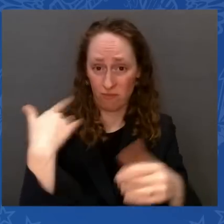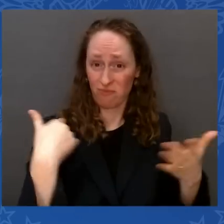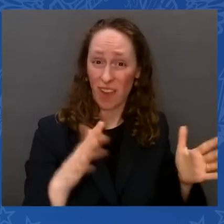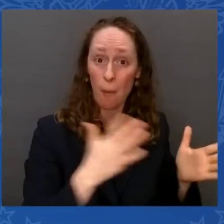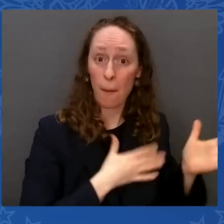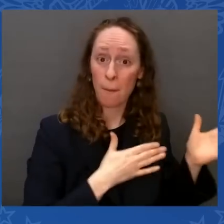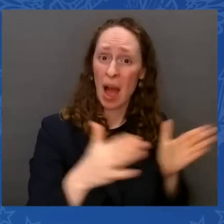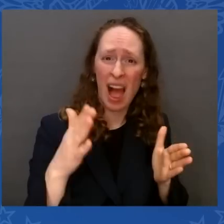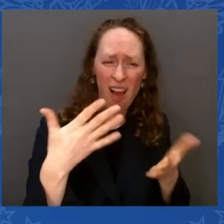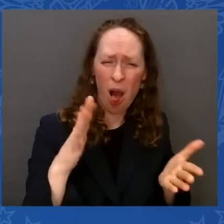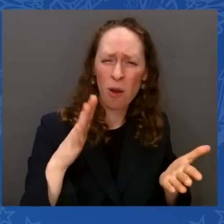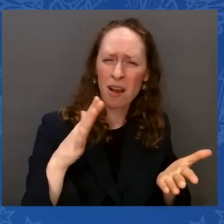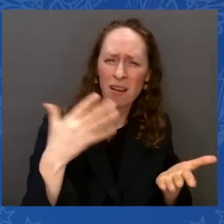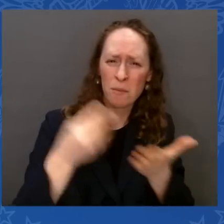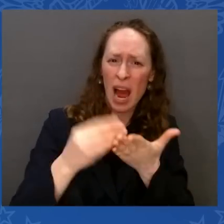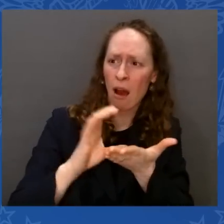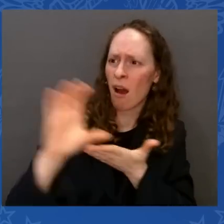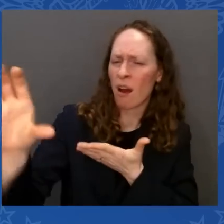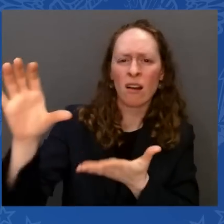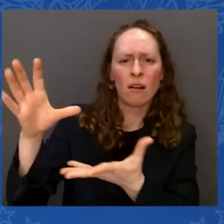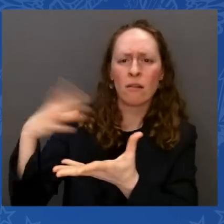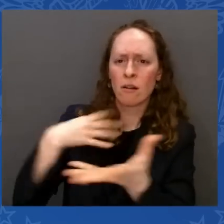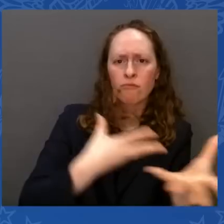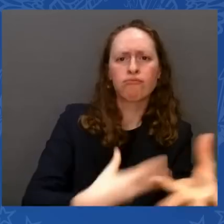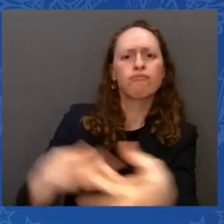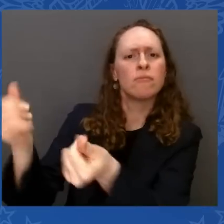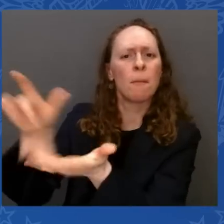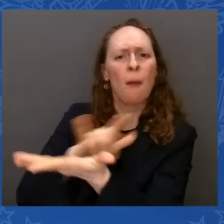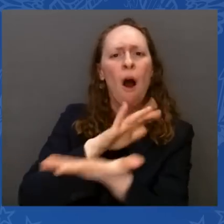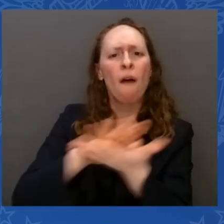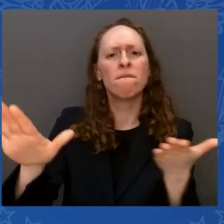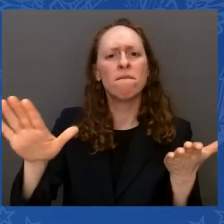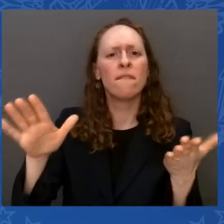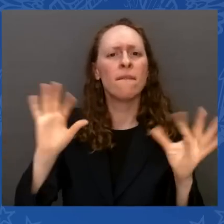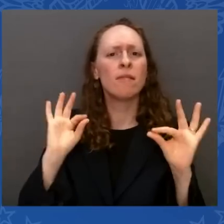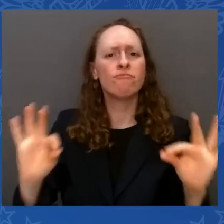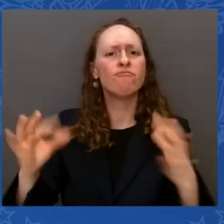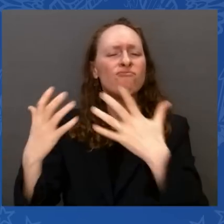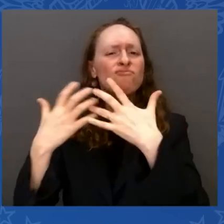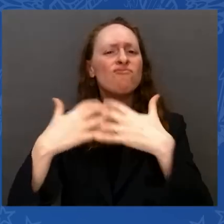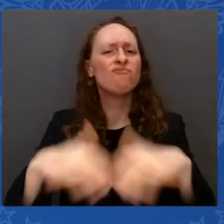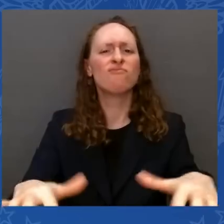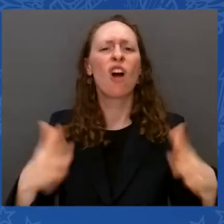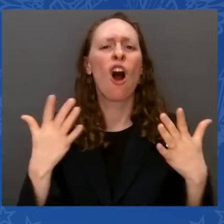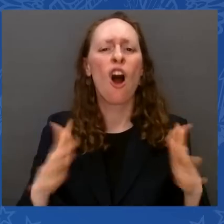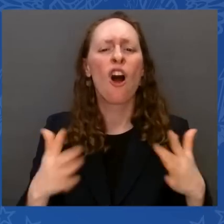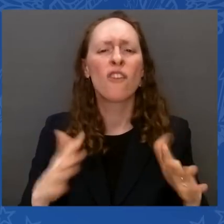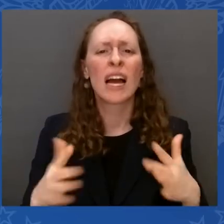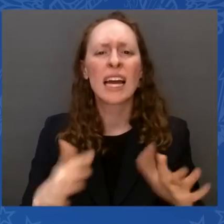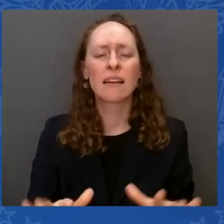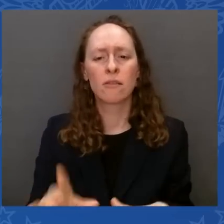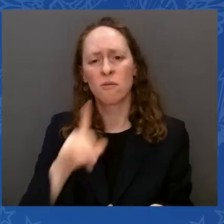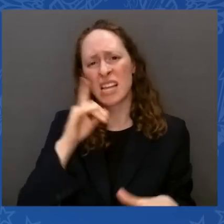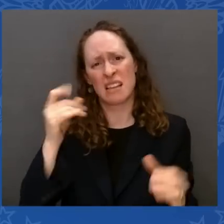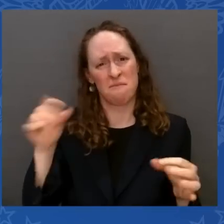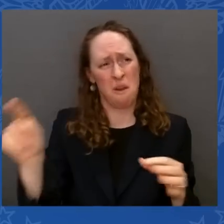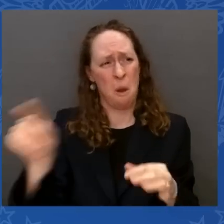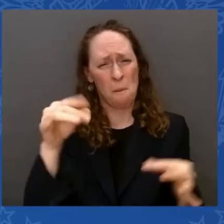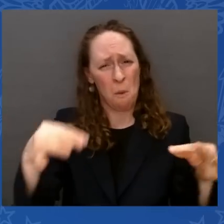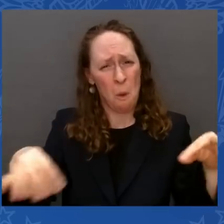mean, big, big, big deals. And as I told my Republican friends, we'll even do their districts, too.